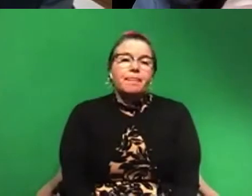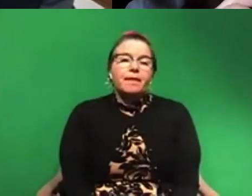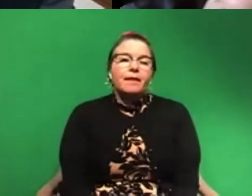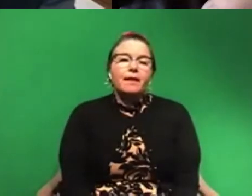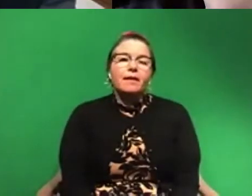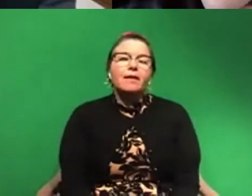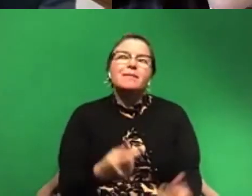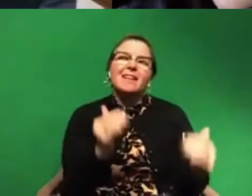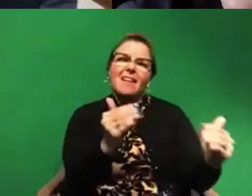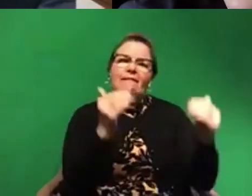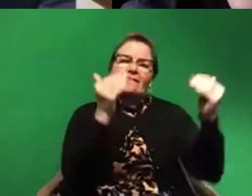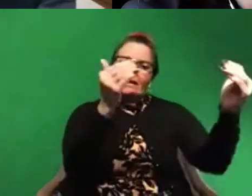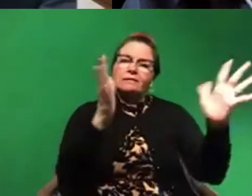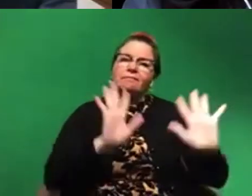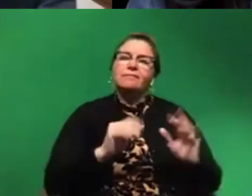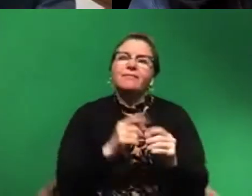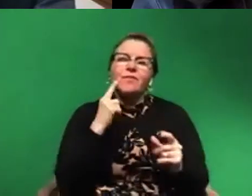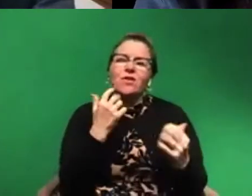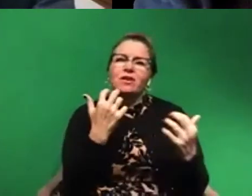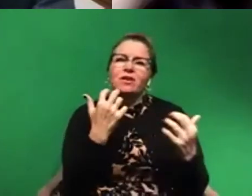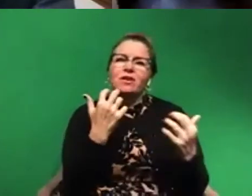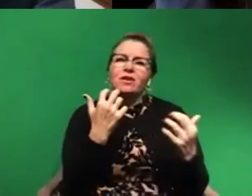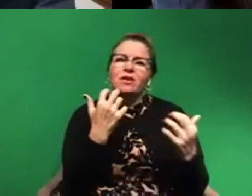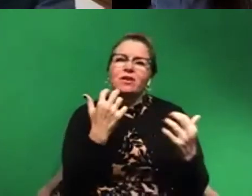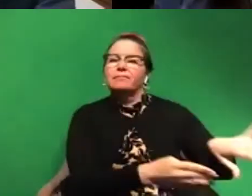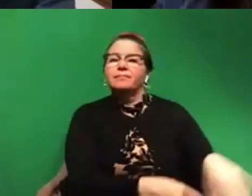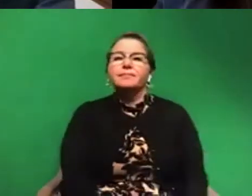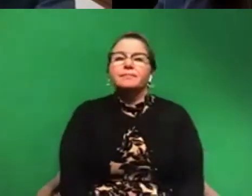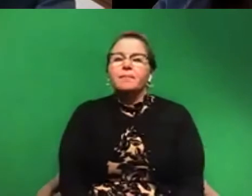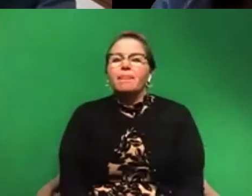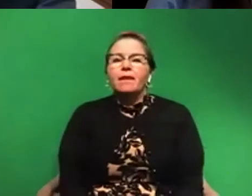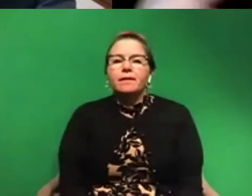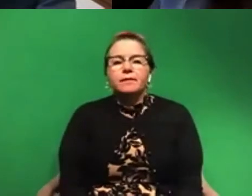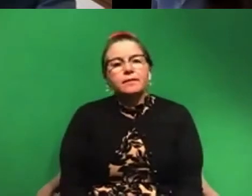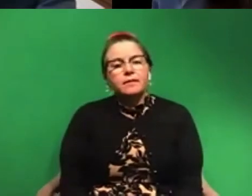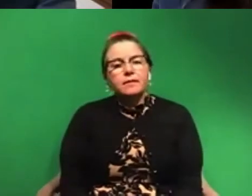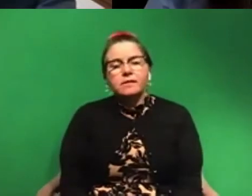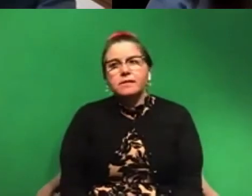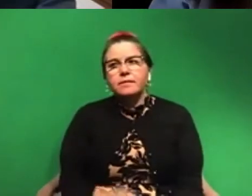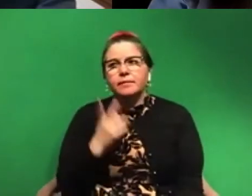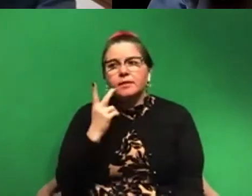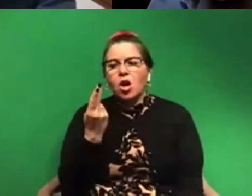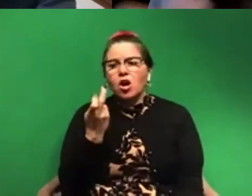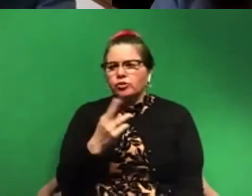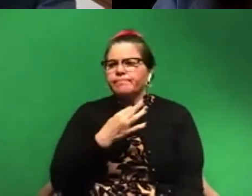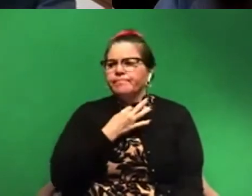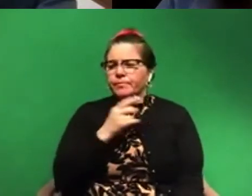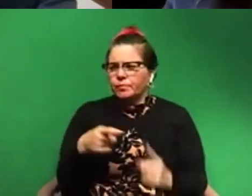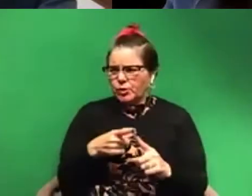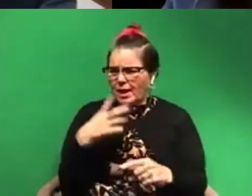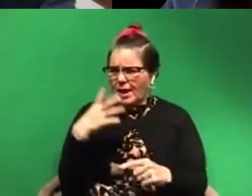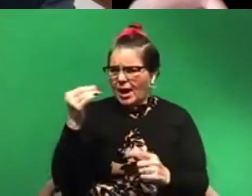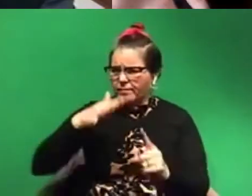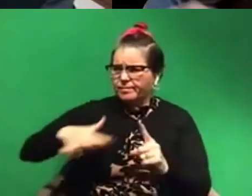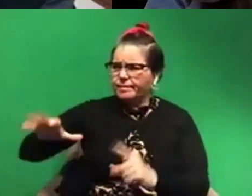let's see. So let's see. Hunter wants to know, so when you're going out into the field, like what animals do you see reliably? What